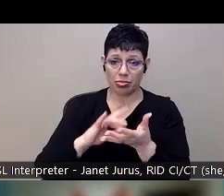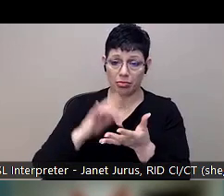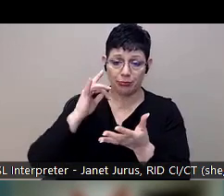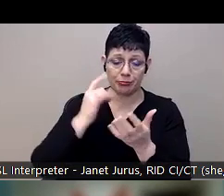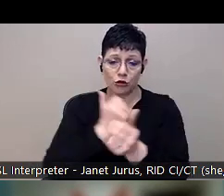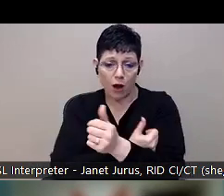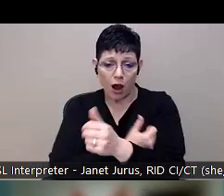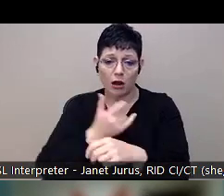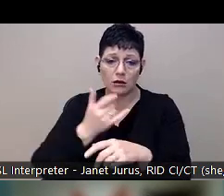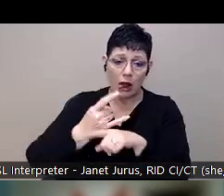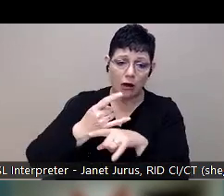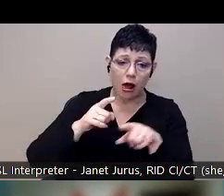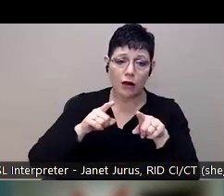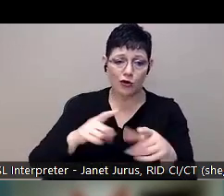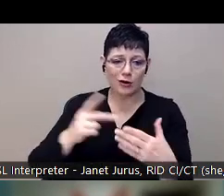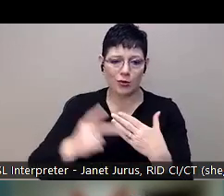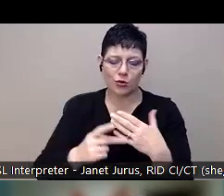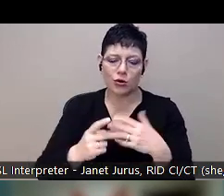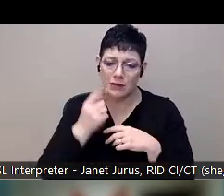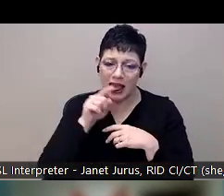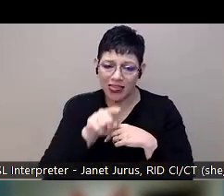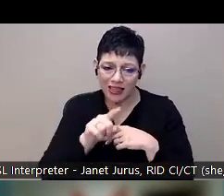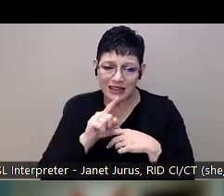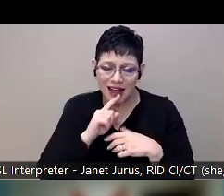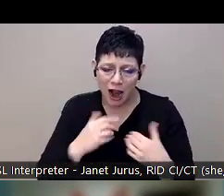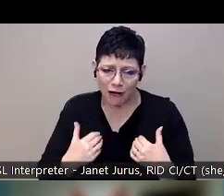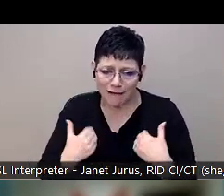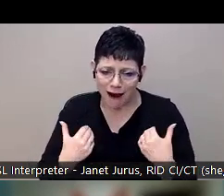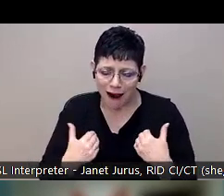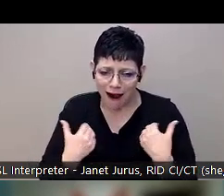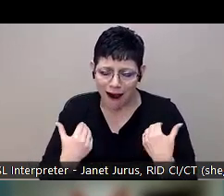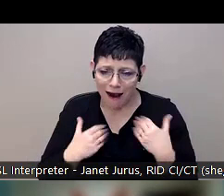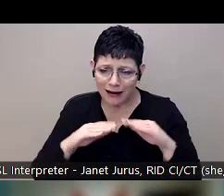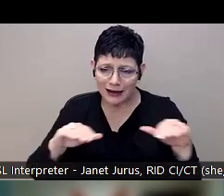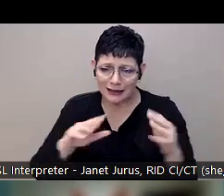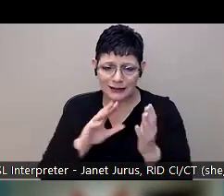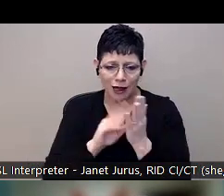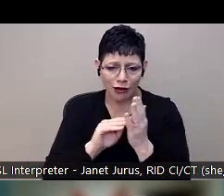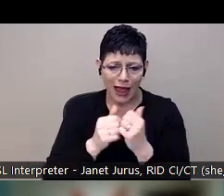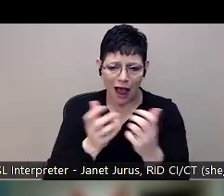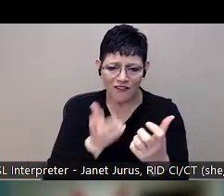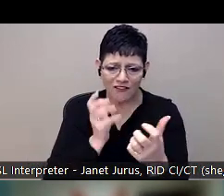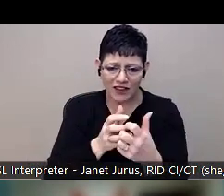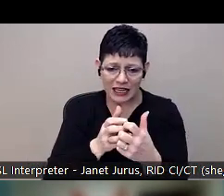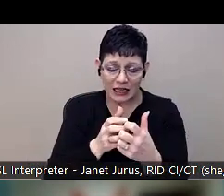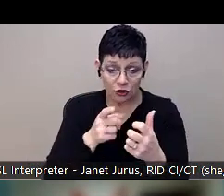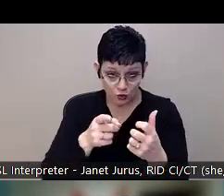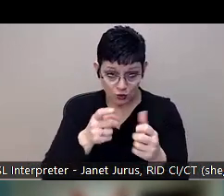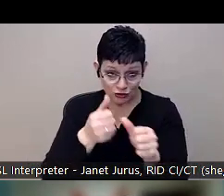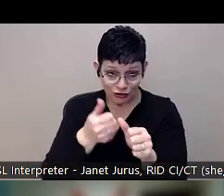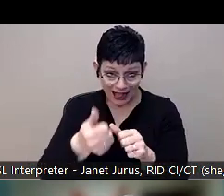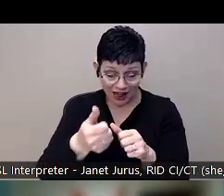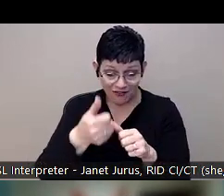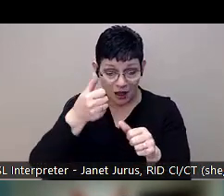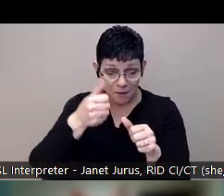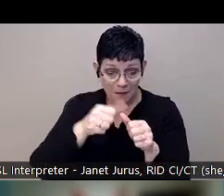middle school students who are struggling with who they are, how to fit in. I don't know if you remember middle school. I tried